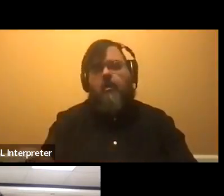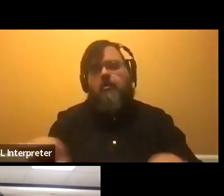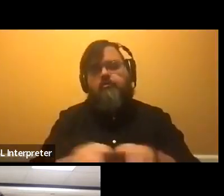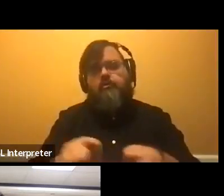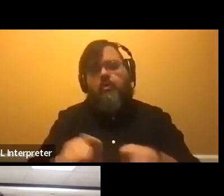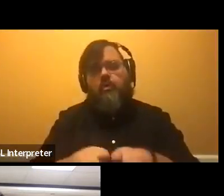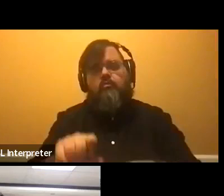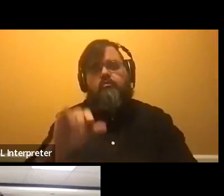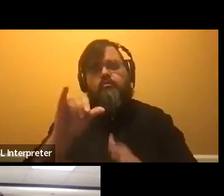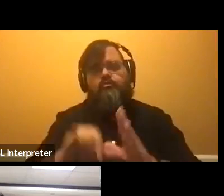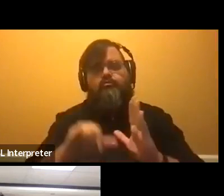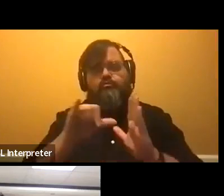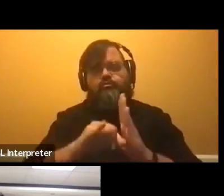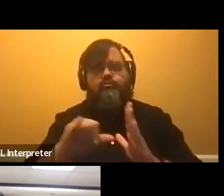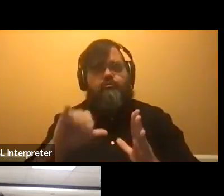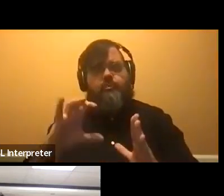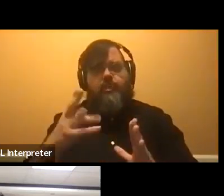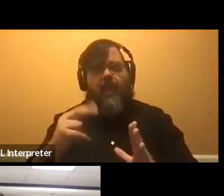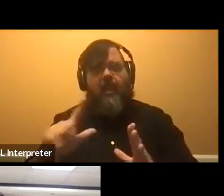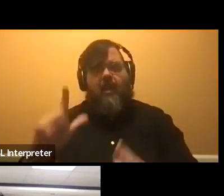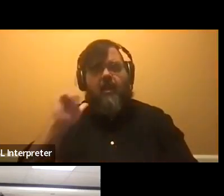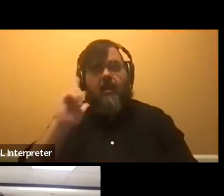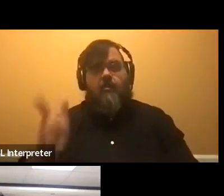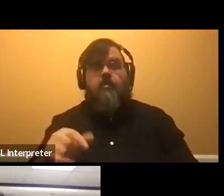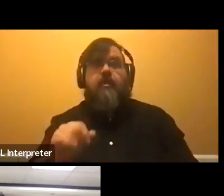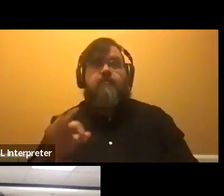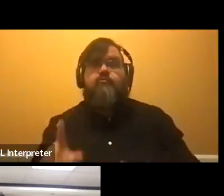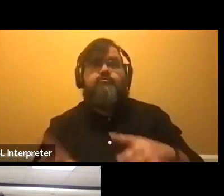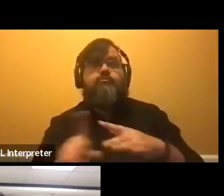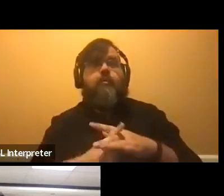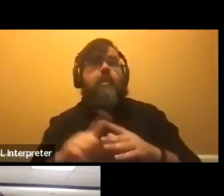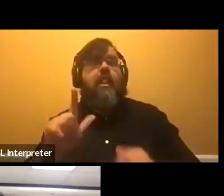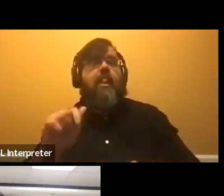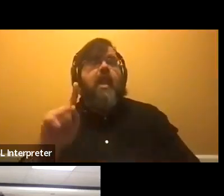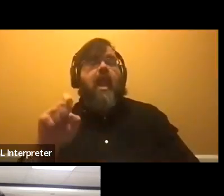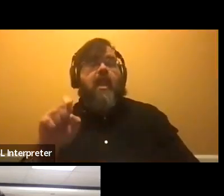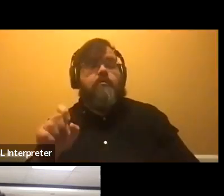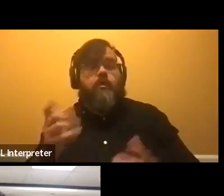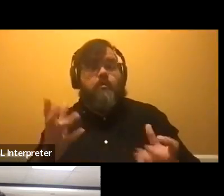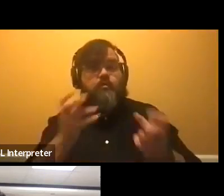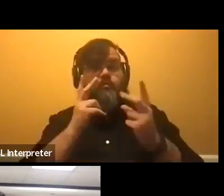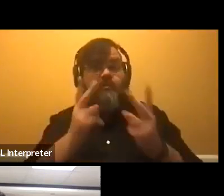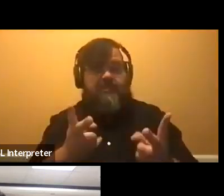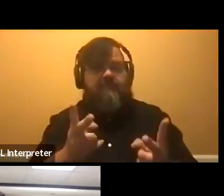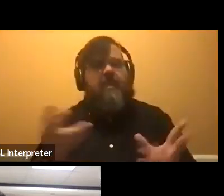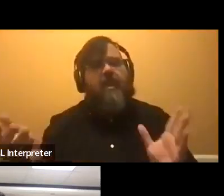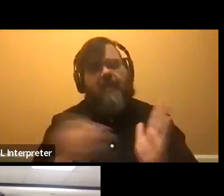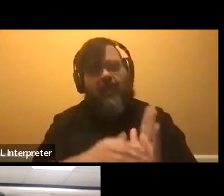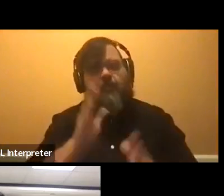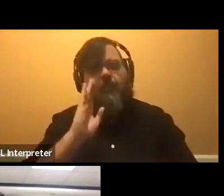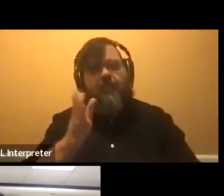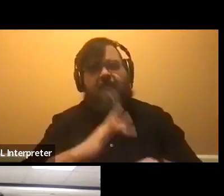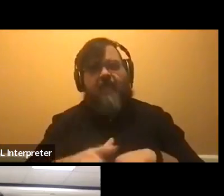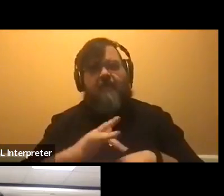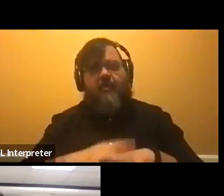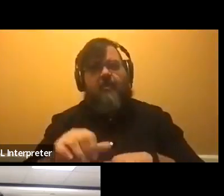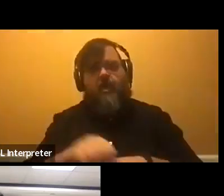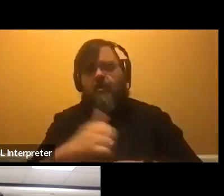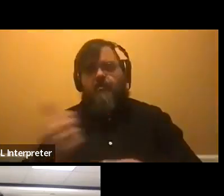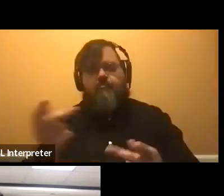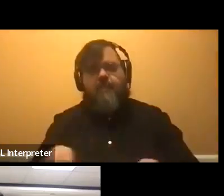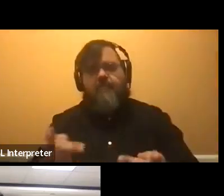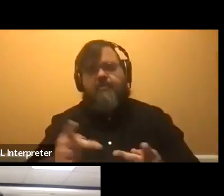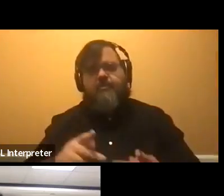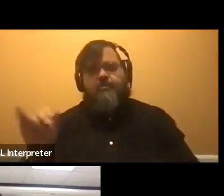you know, came in later and you want to watch the whole thing again, um, it will be available down the line. Um, I'm going to go back to our pre-submitted